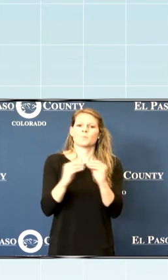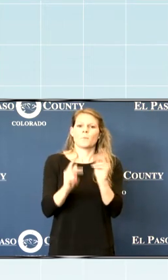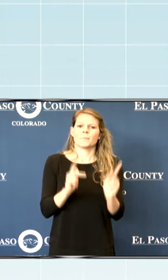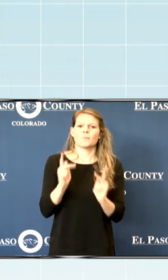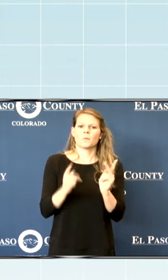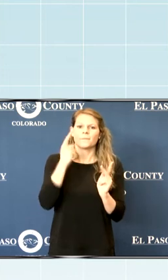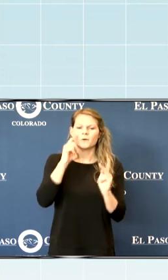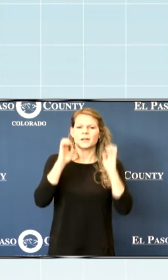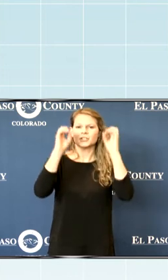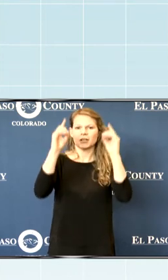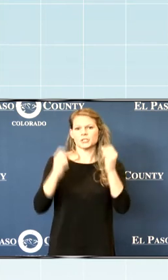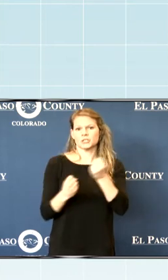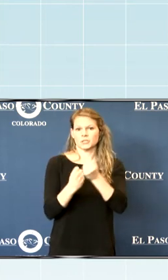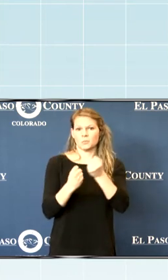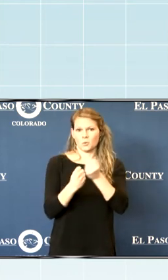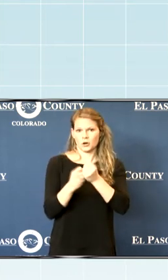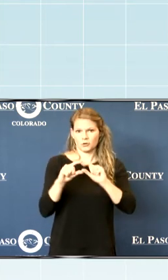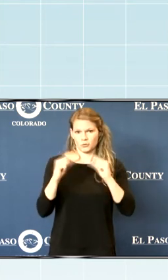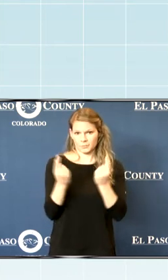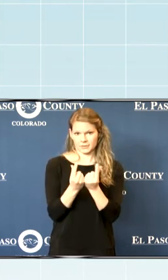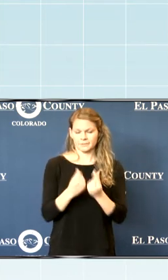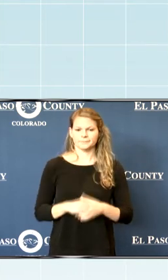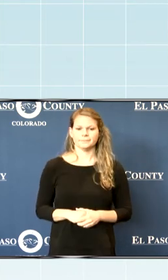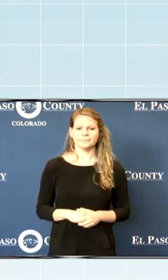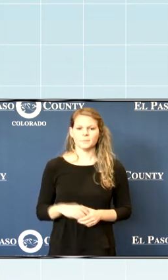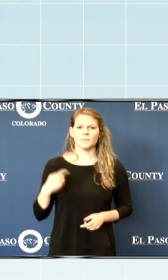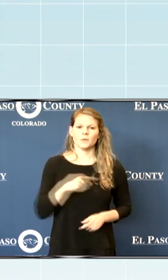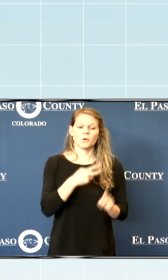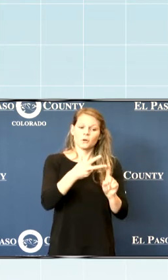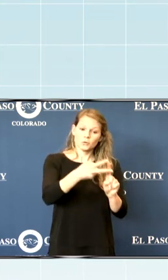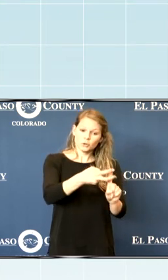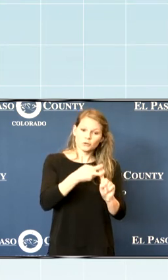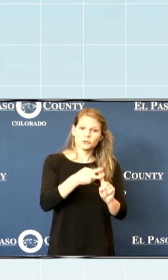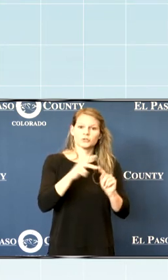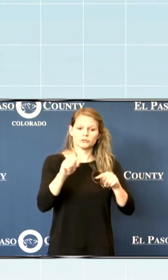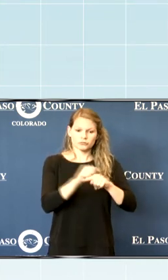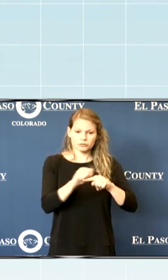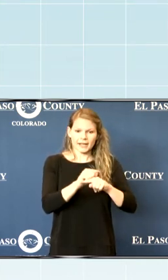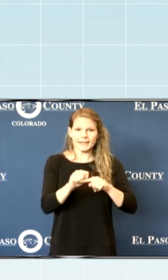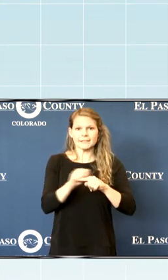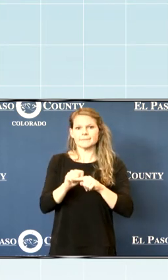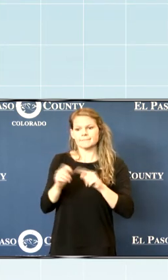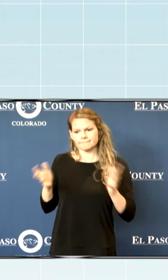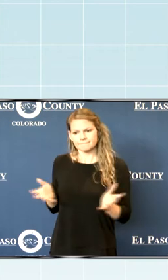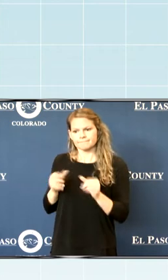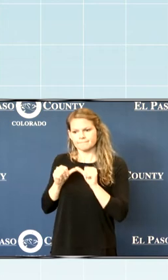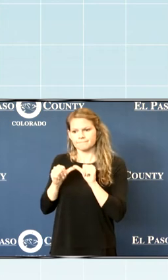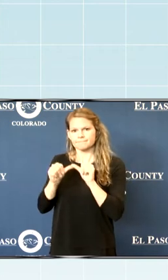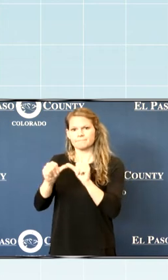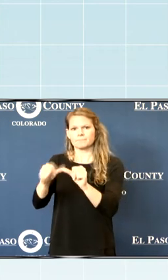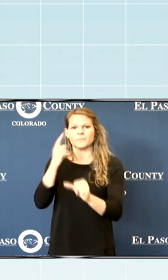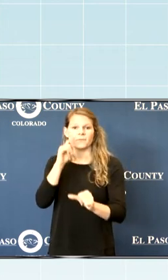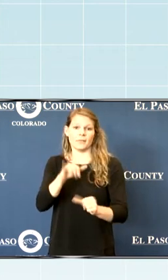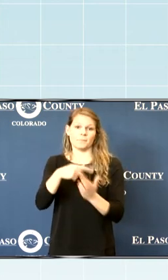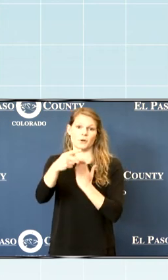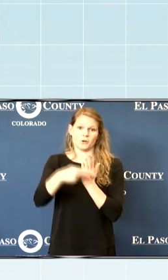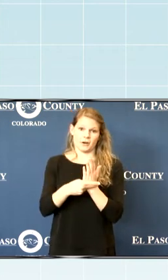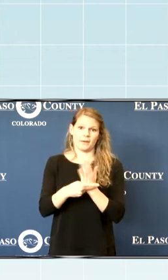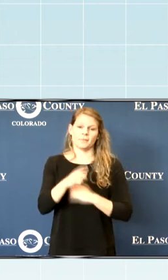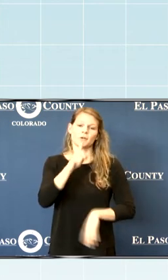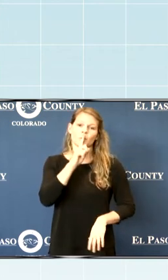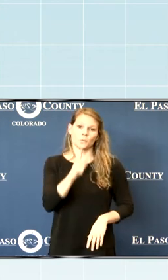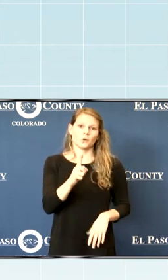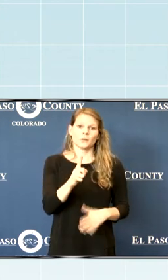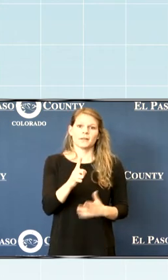courses and support groups. We'll recruit, train, and retain the volunteers who make these programs possible and who are truly